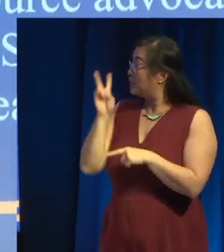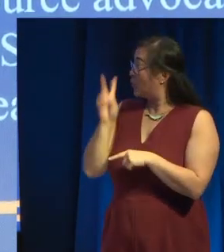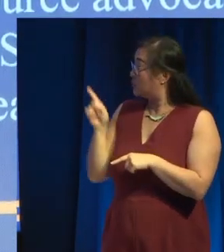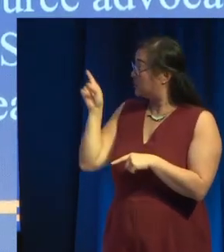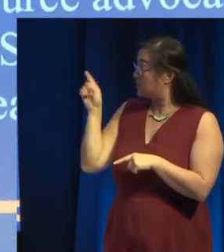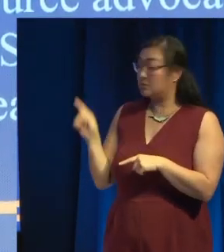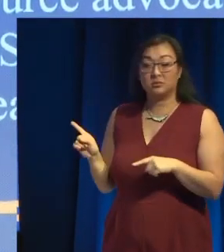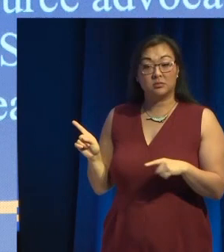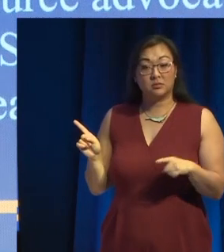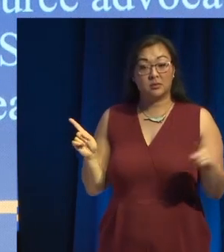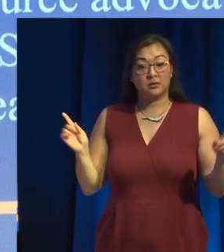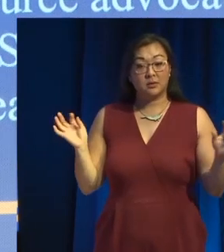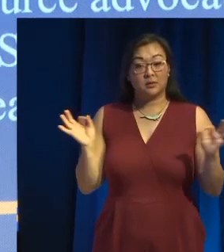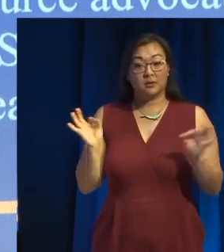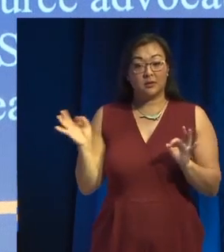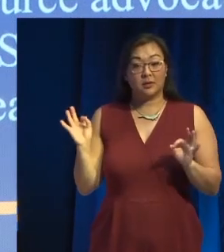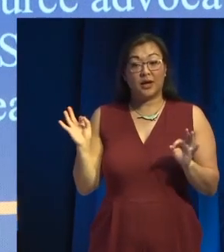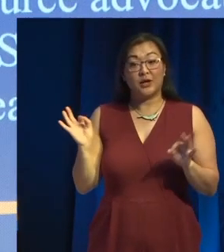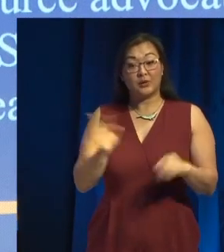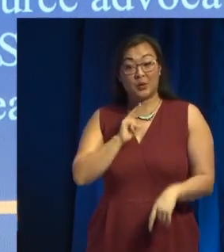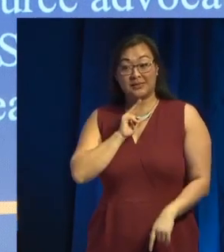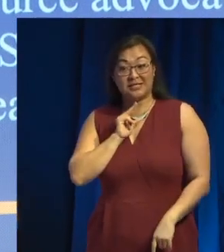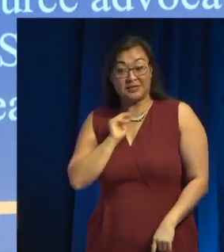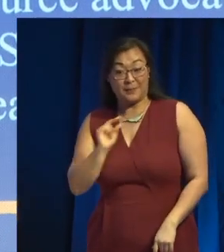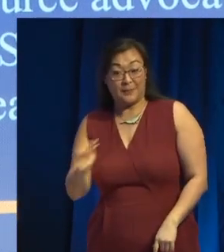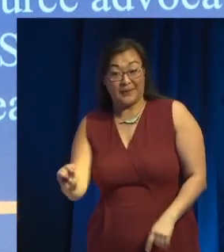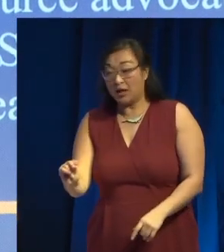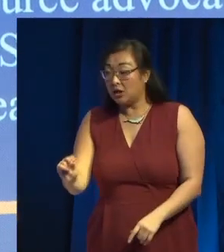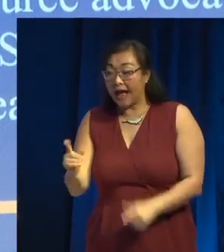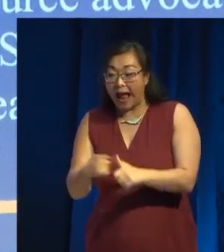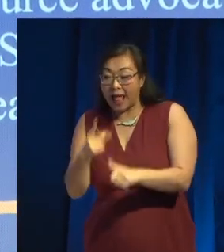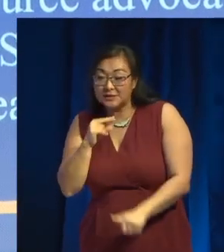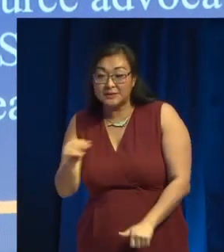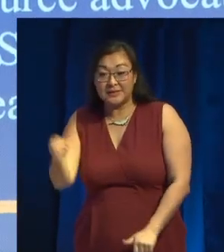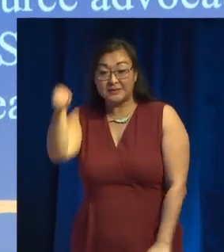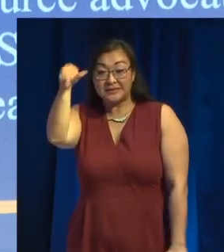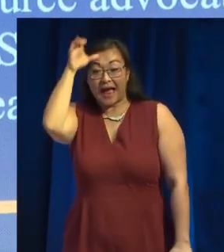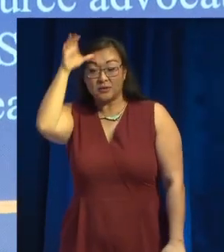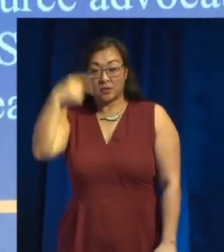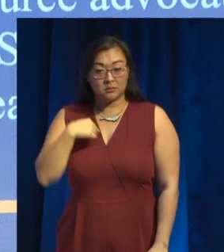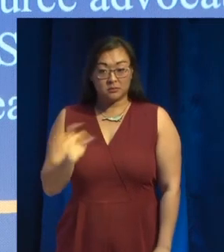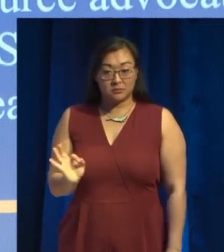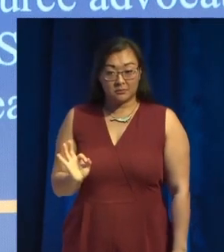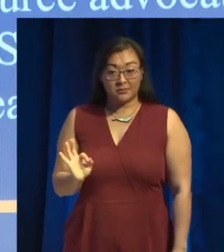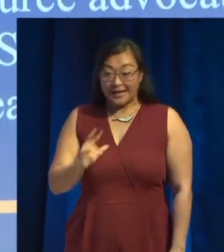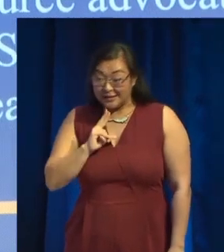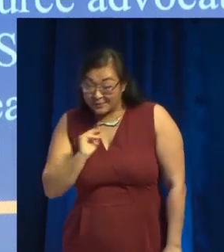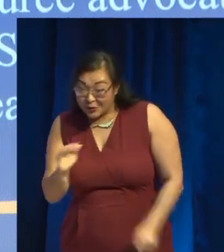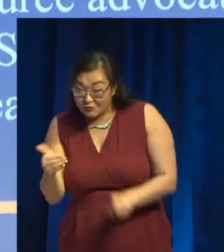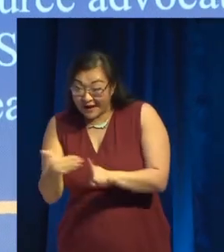expert in speech synthesis. It doesn't say, expert in speech recognition. That's because I'm not.